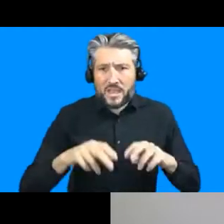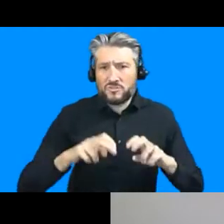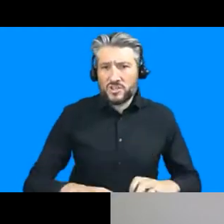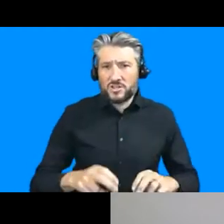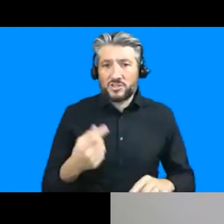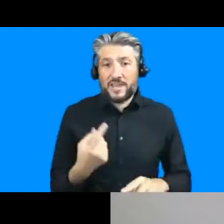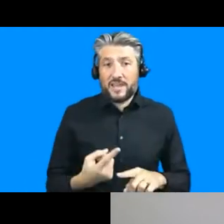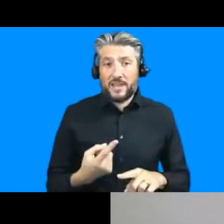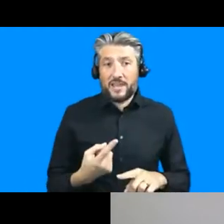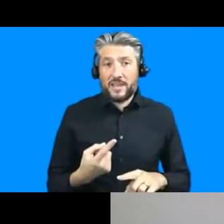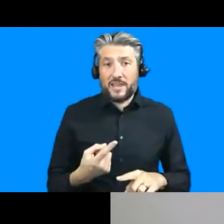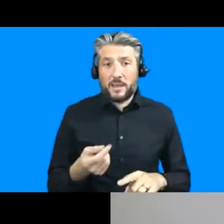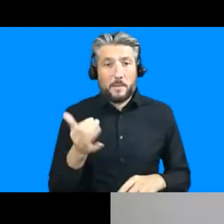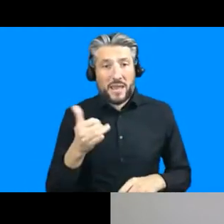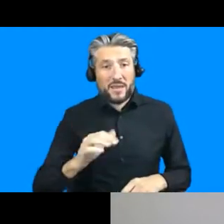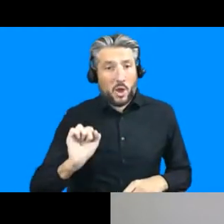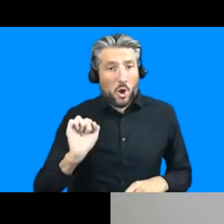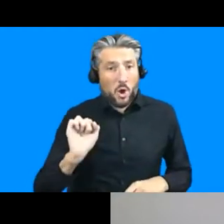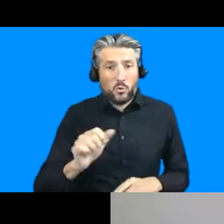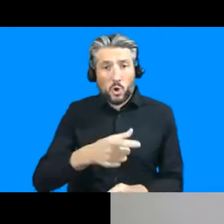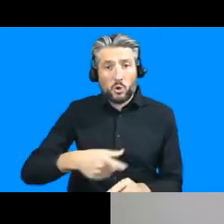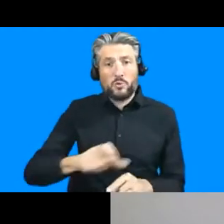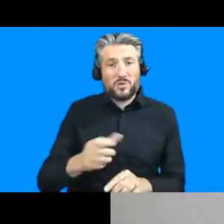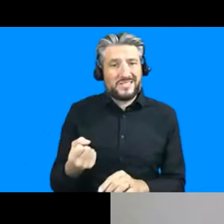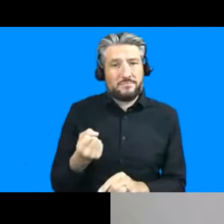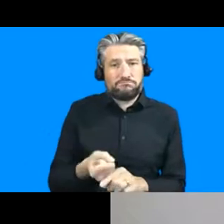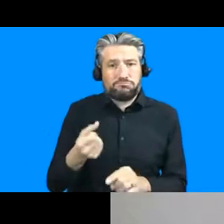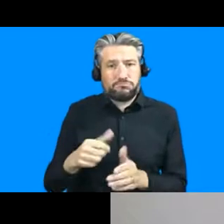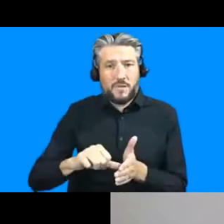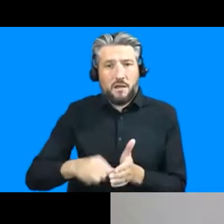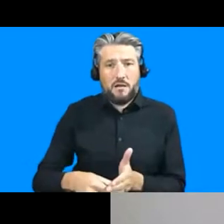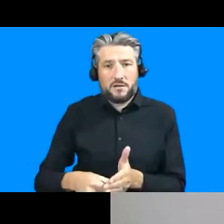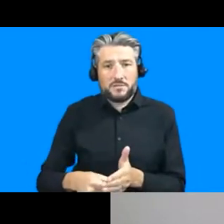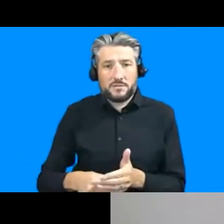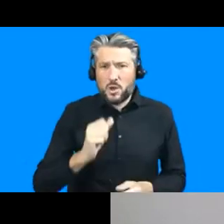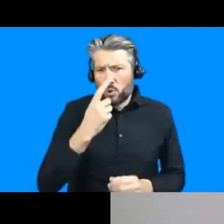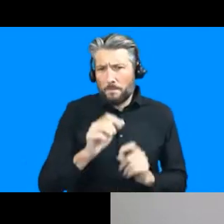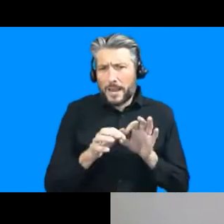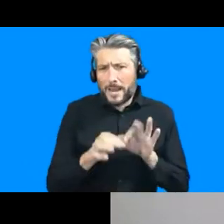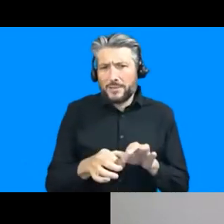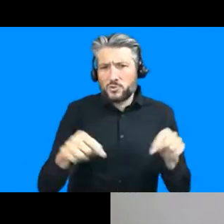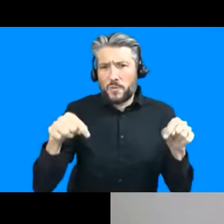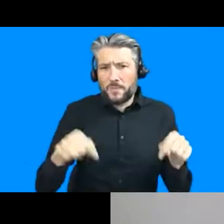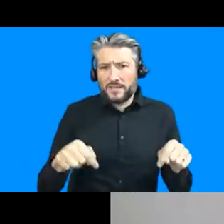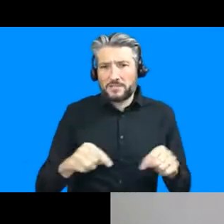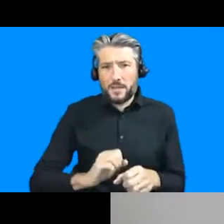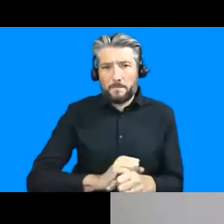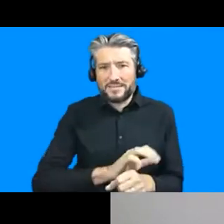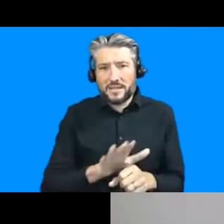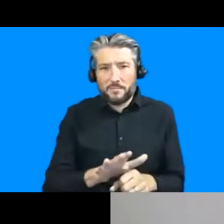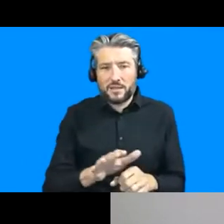hard and i think this might be about this pandemic but maybe also annie you could reflect a little bit on your experiences around ebola